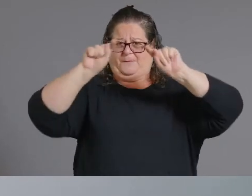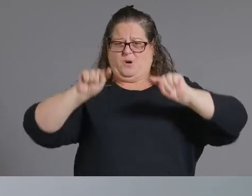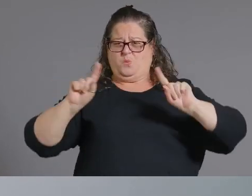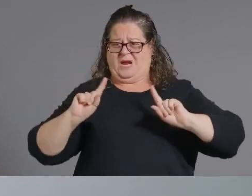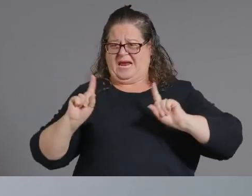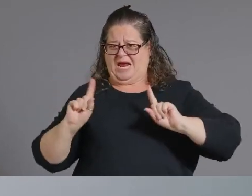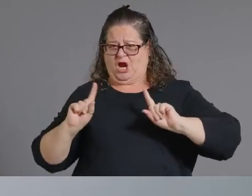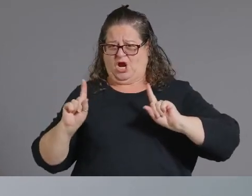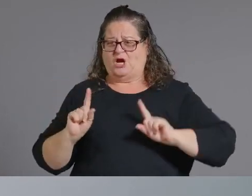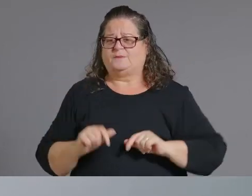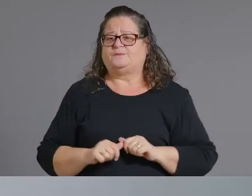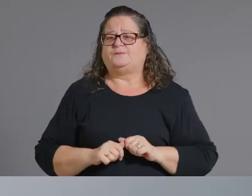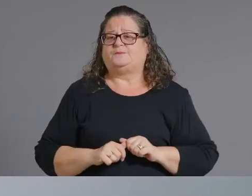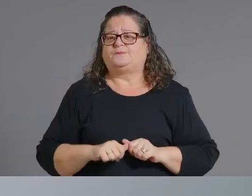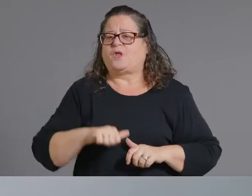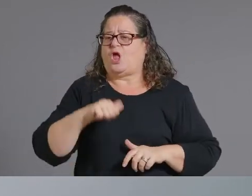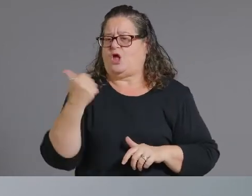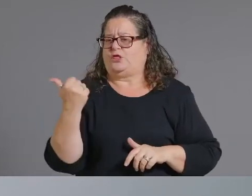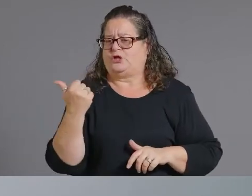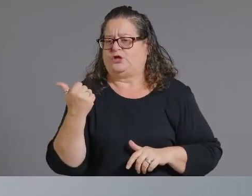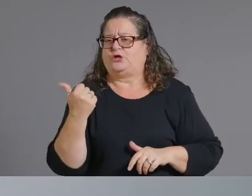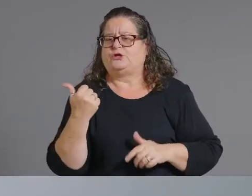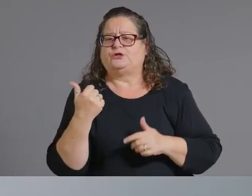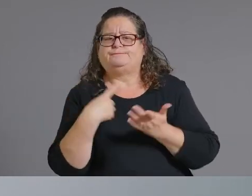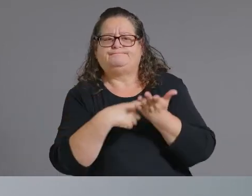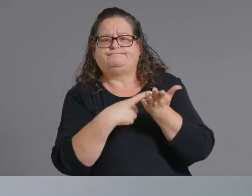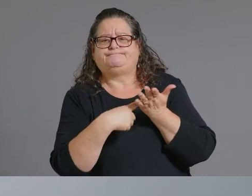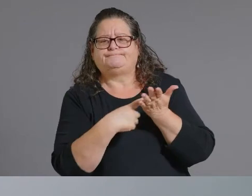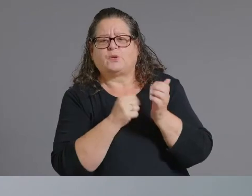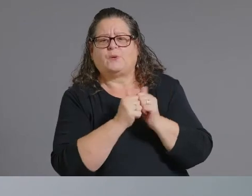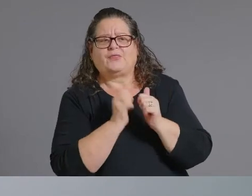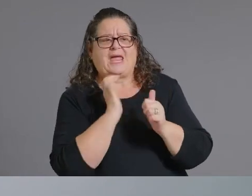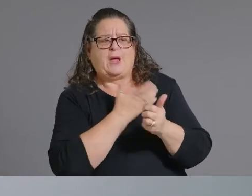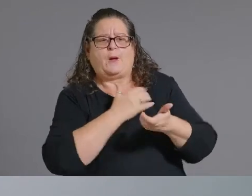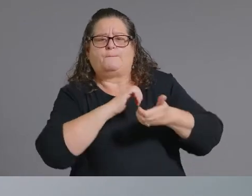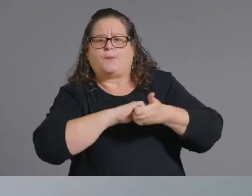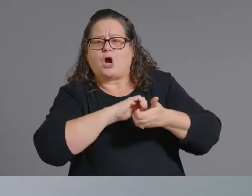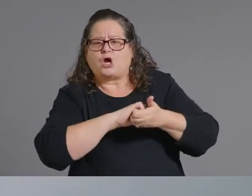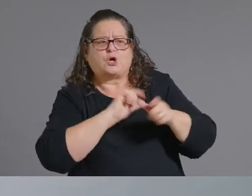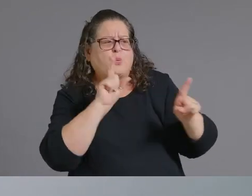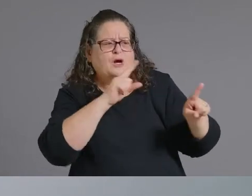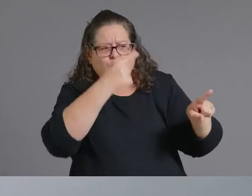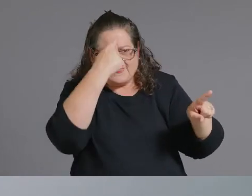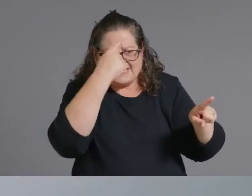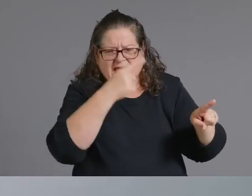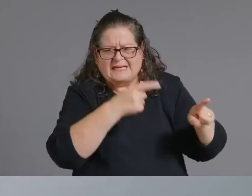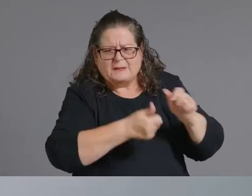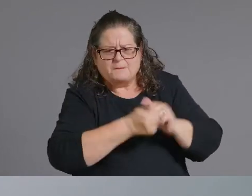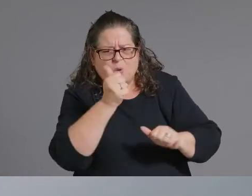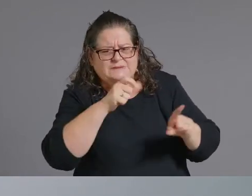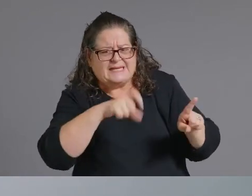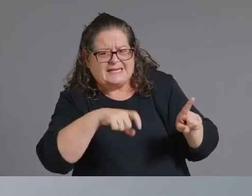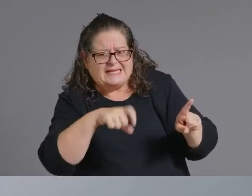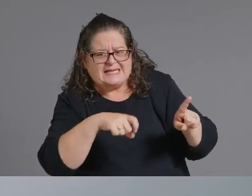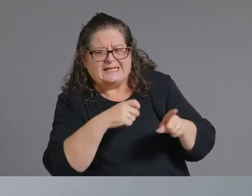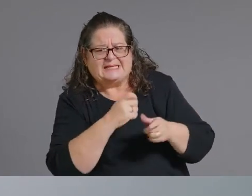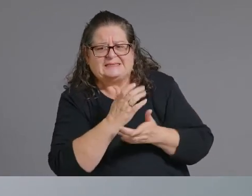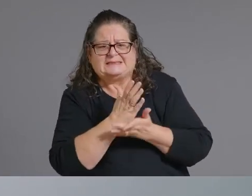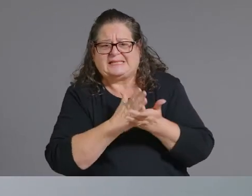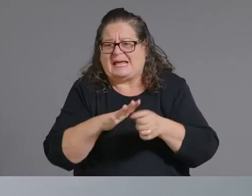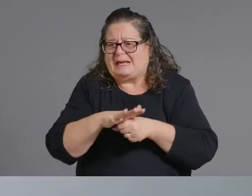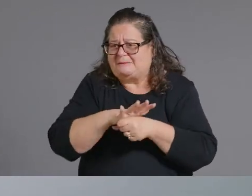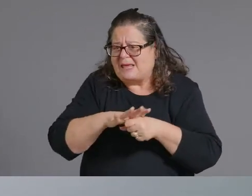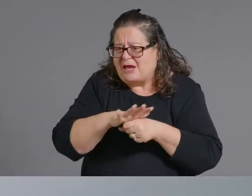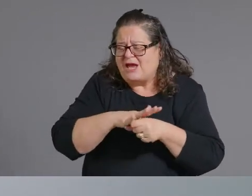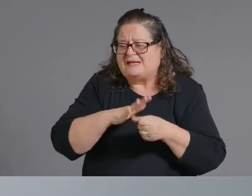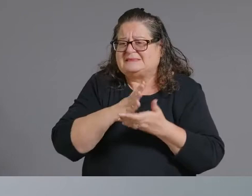additional reach out and assistance so looking at again geographic areas you know reaching out to veterans who may not